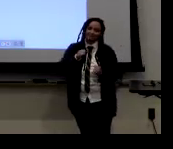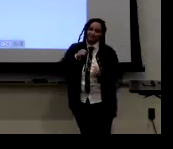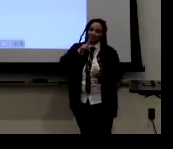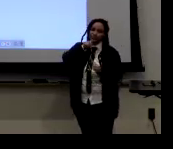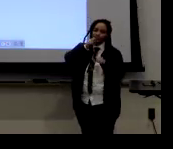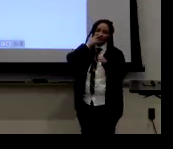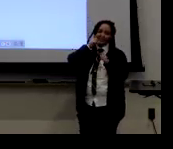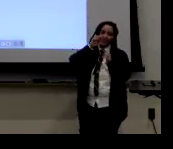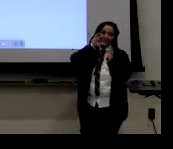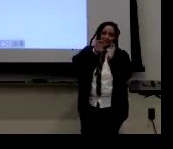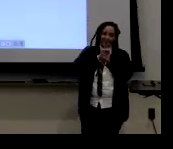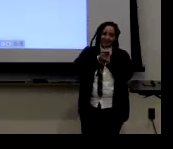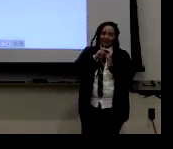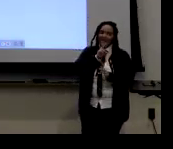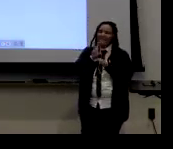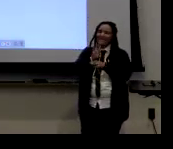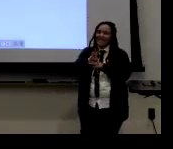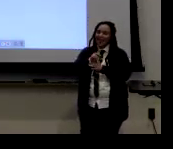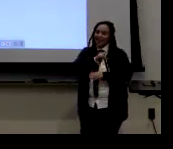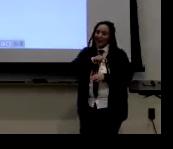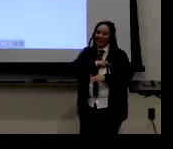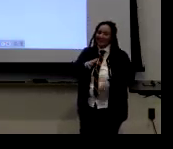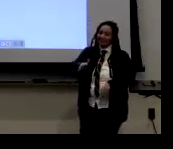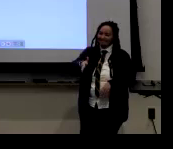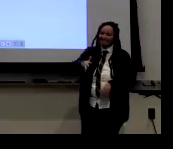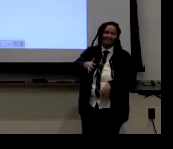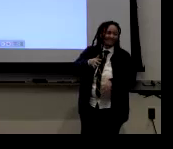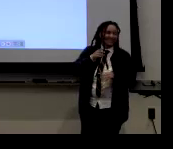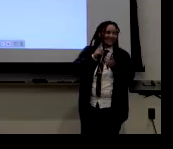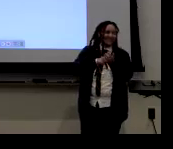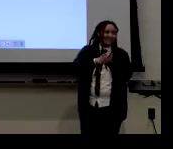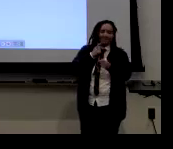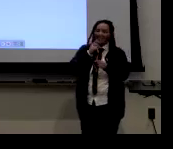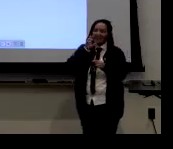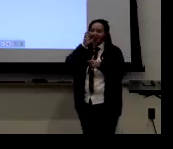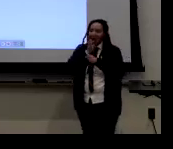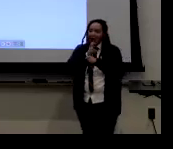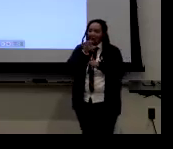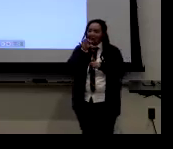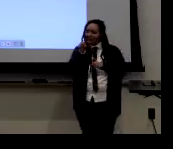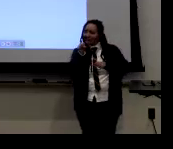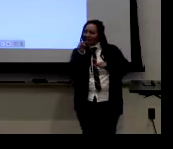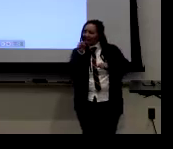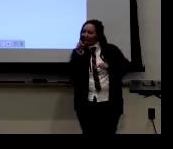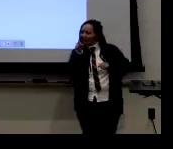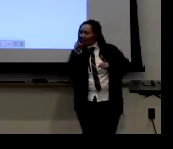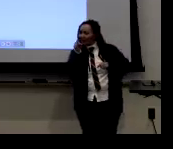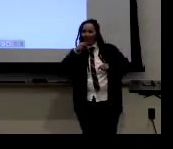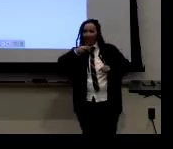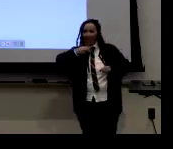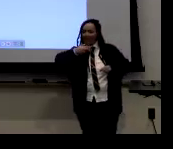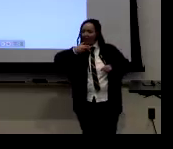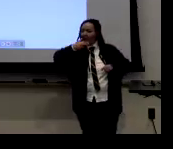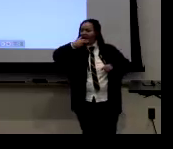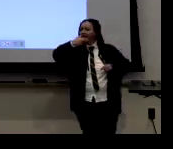And then the last one, of course, you can see from the photos, the video quality is not the best. Um, sometimes it's hard to catch,